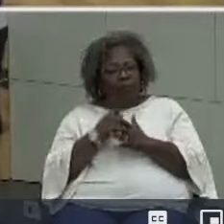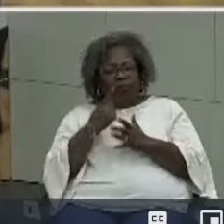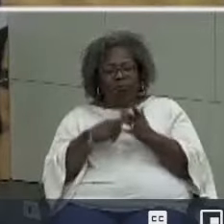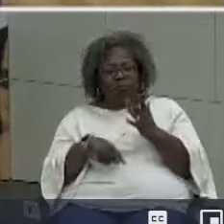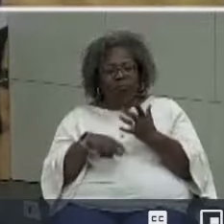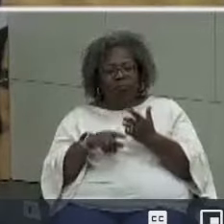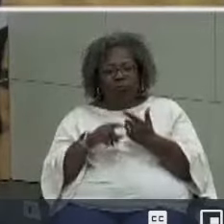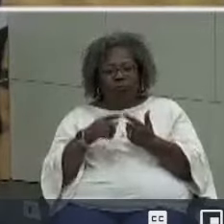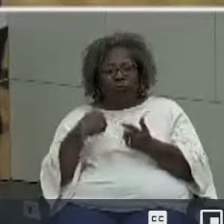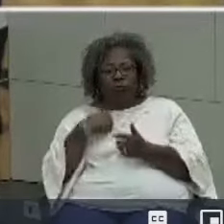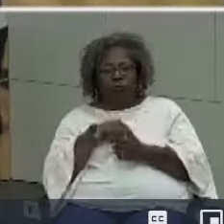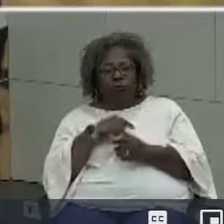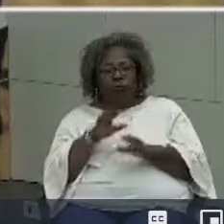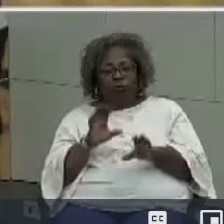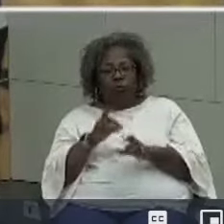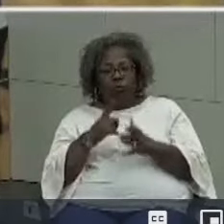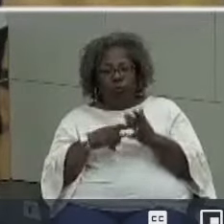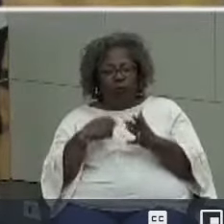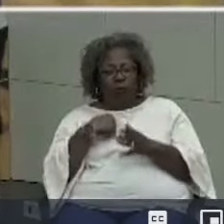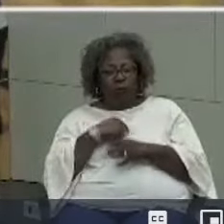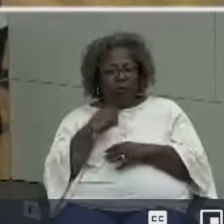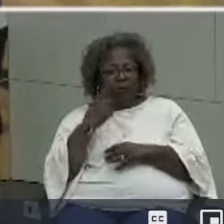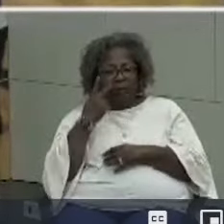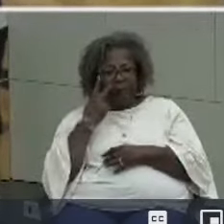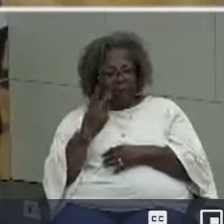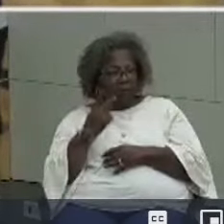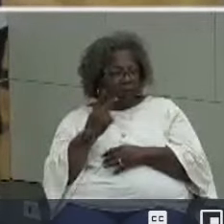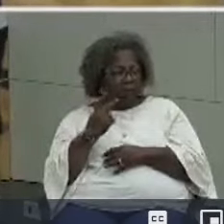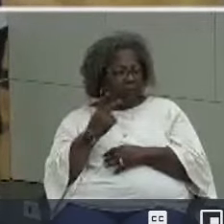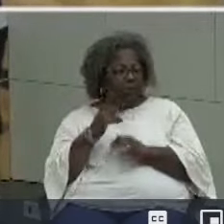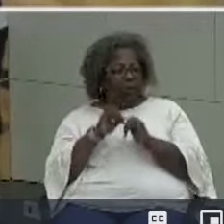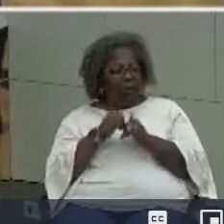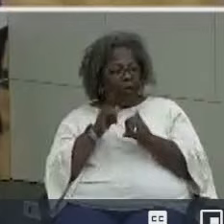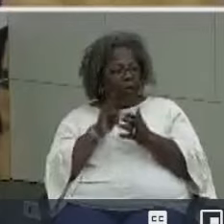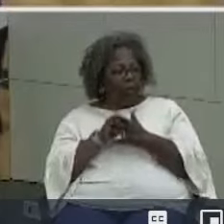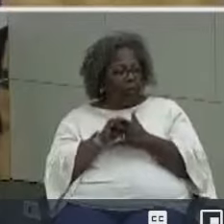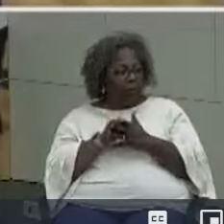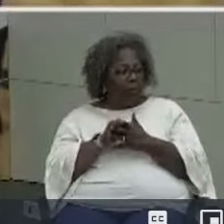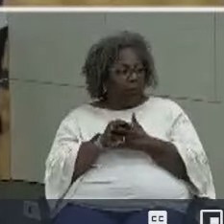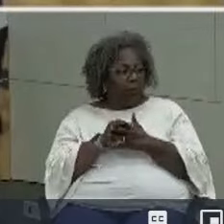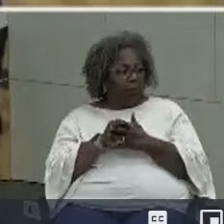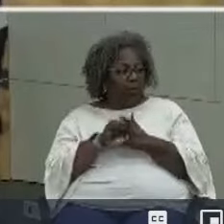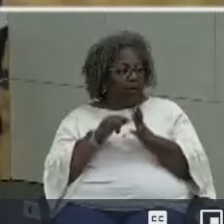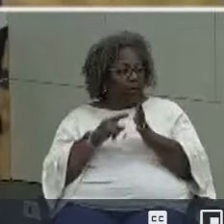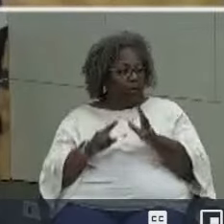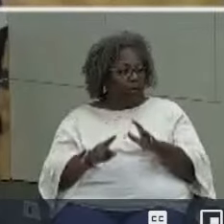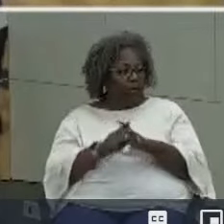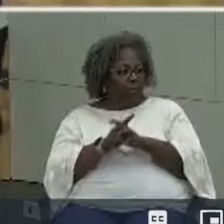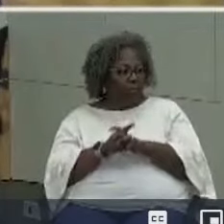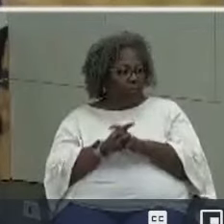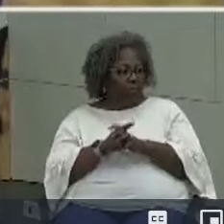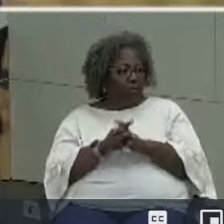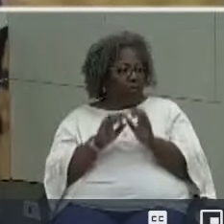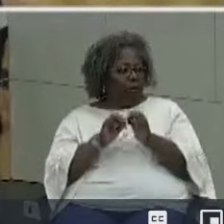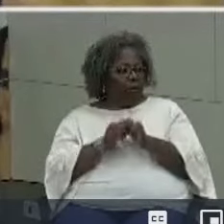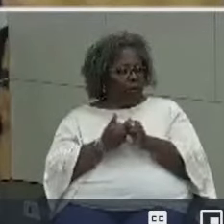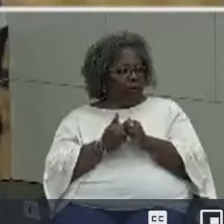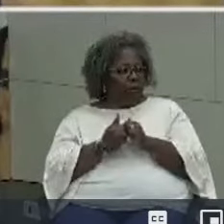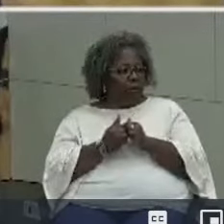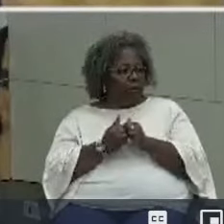what are we doing or what are we seeing in terms of how that's showing up and how can we